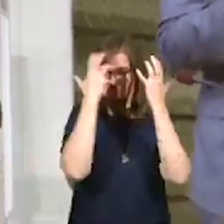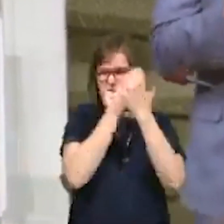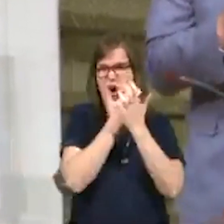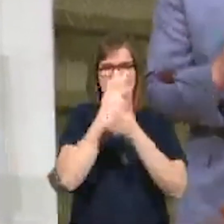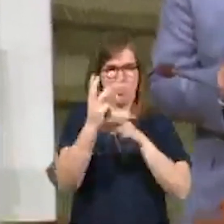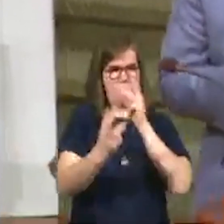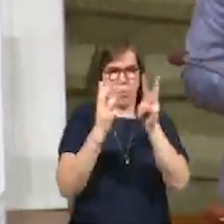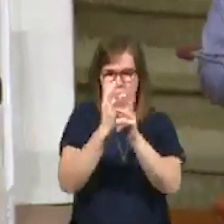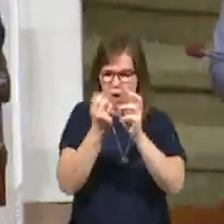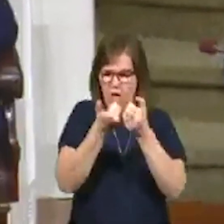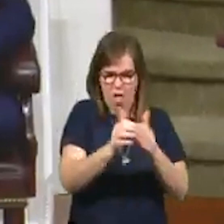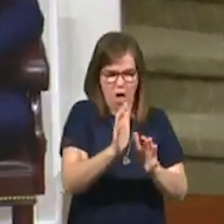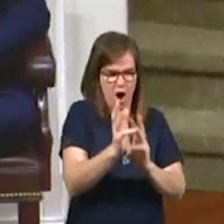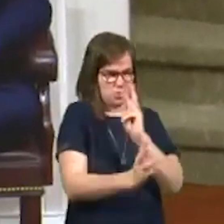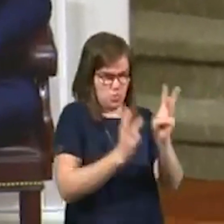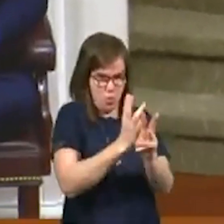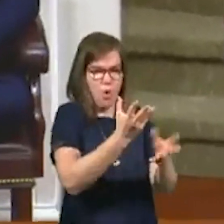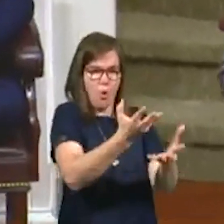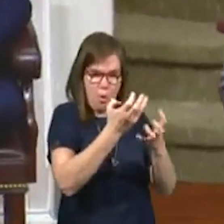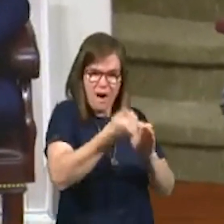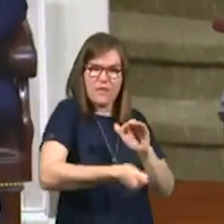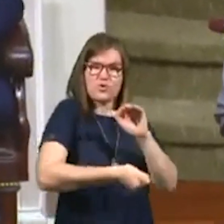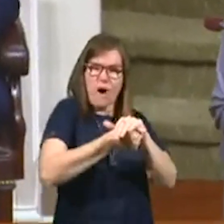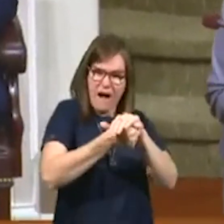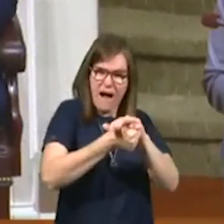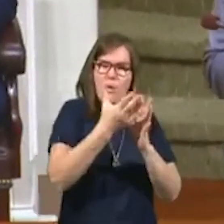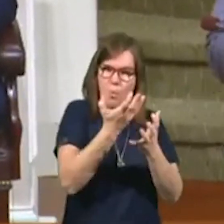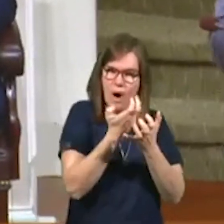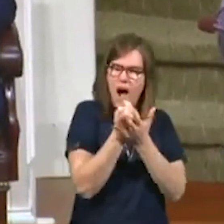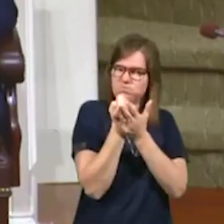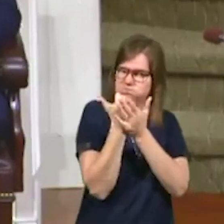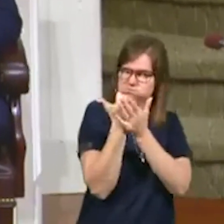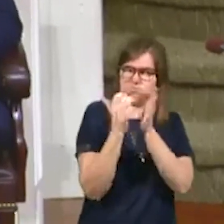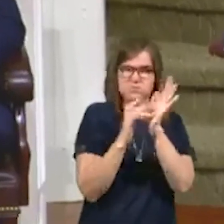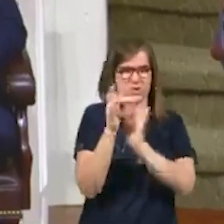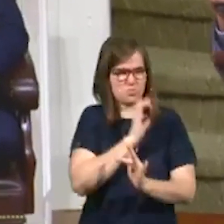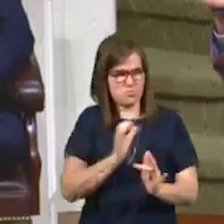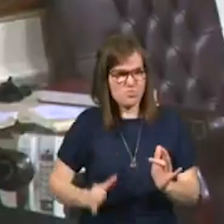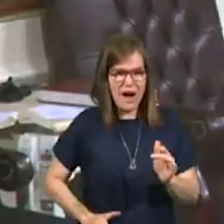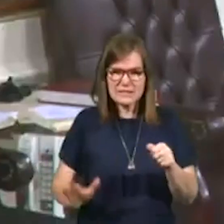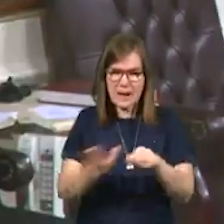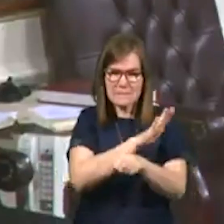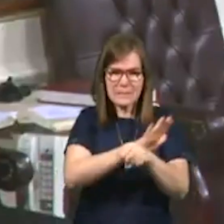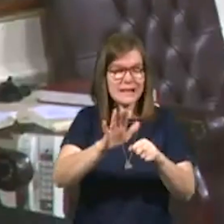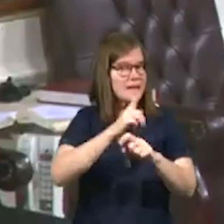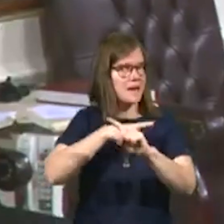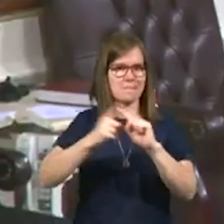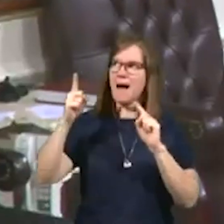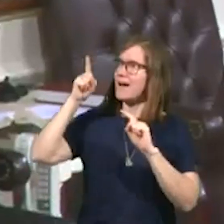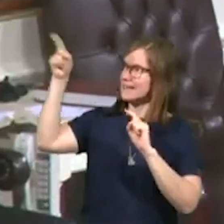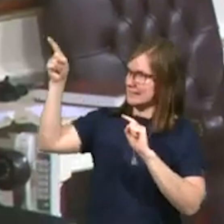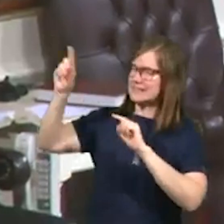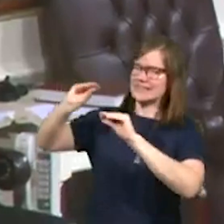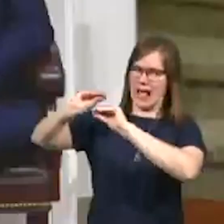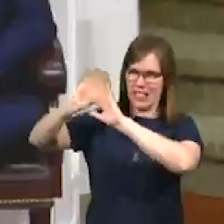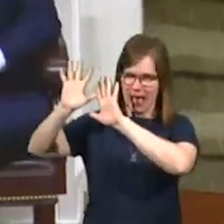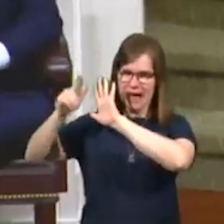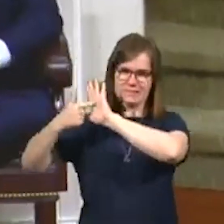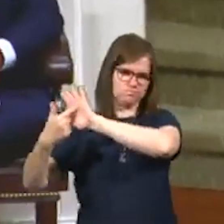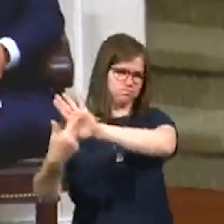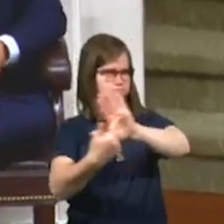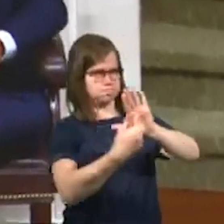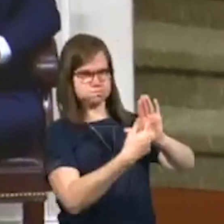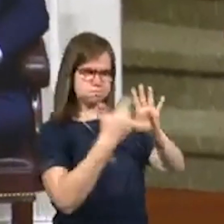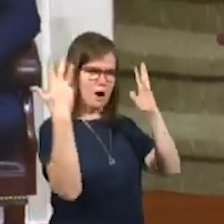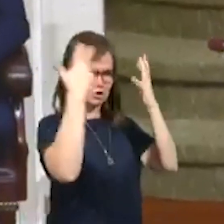world would want to hide and even erase Jesus Christ. But let me remind you, he's a light that shines in a dark place. The Bible